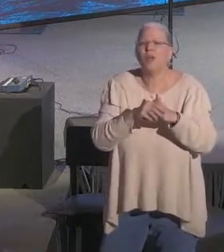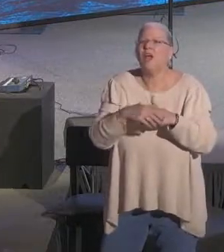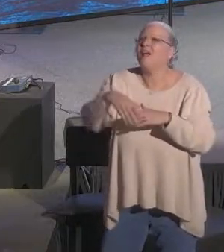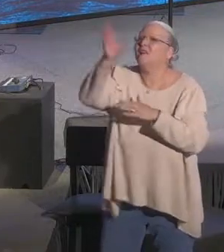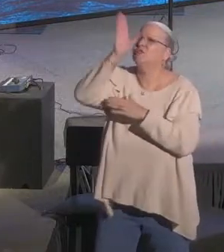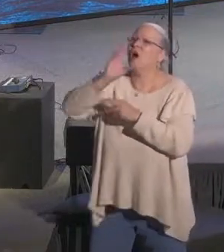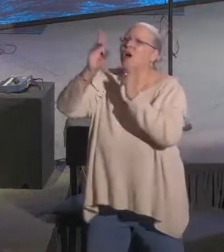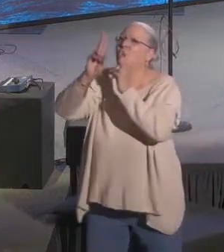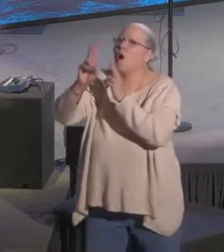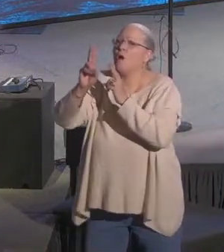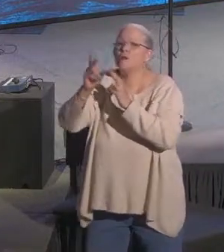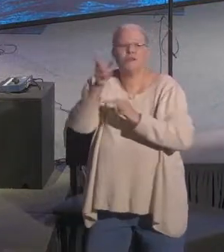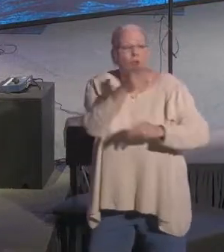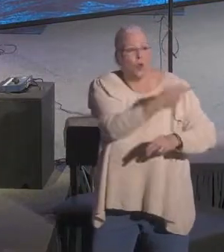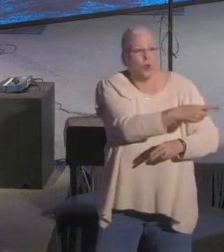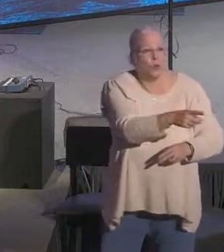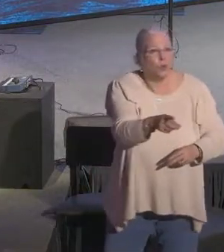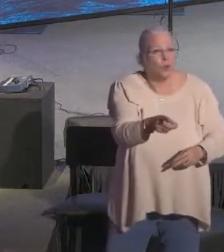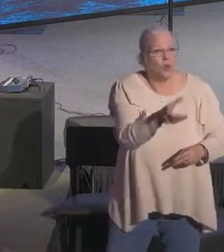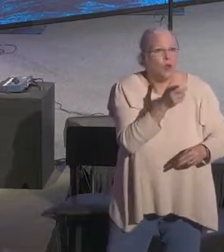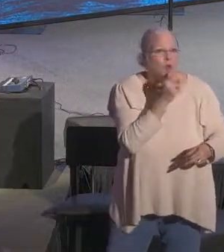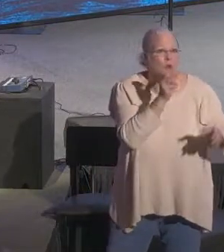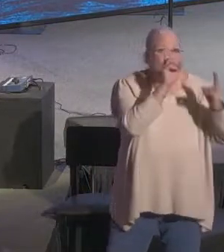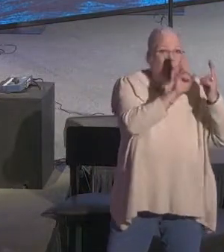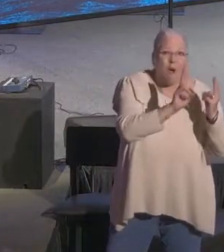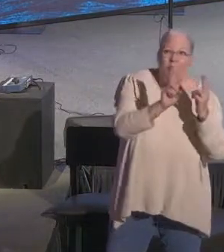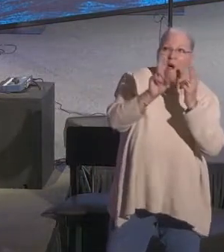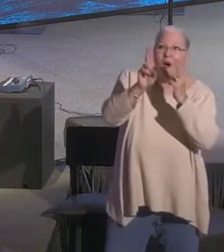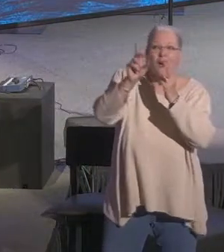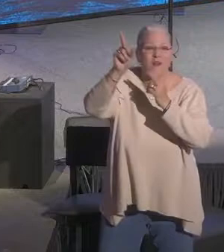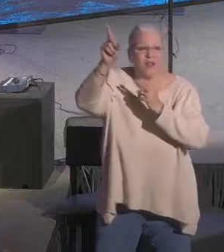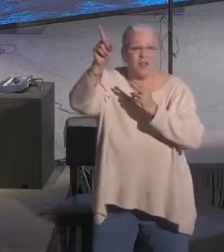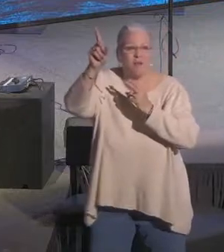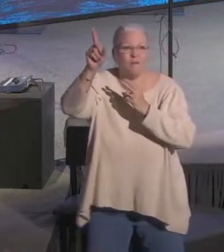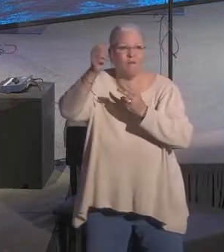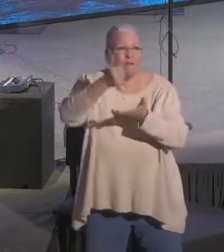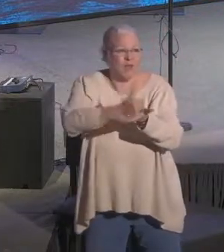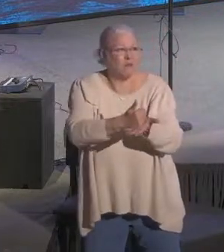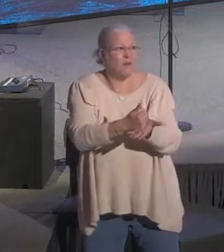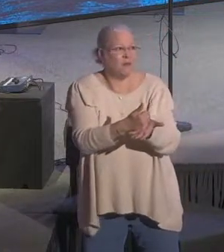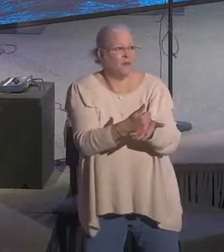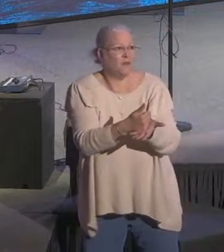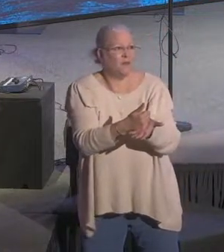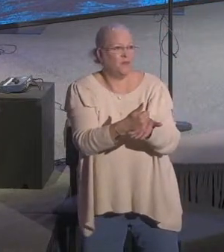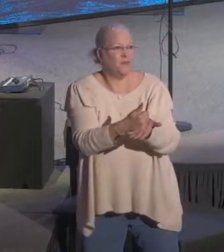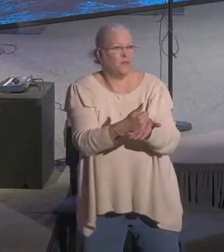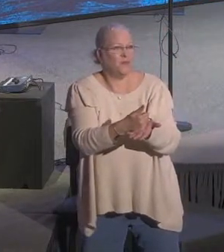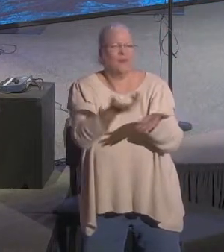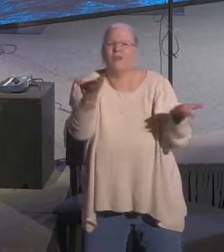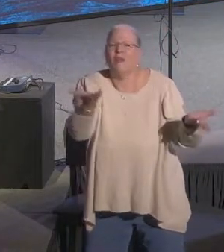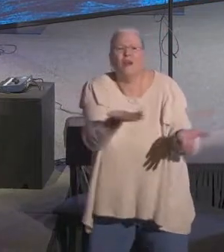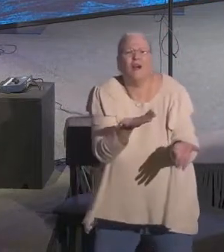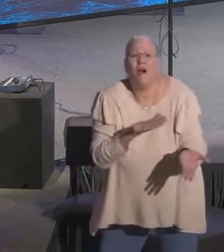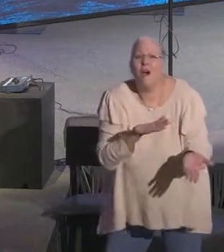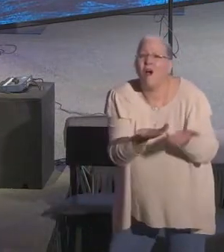God honors those who honor him. Amen? Are we honoring God with the way we live our lives?